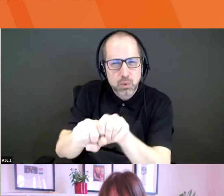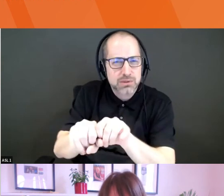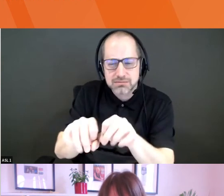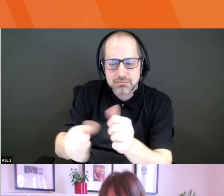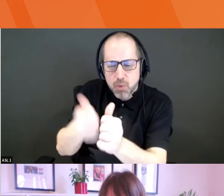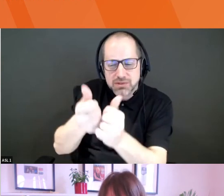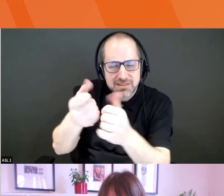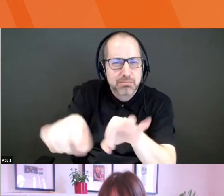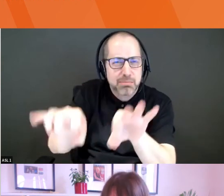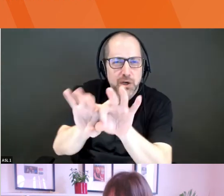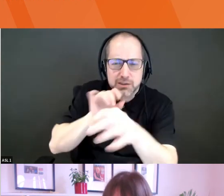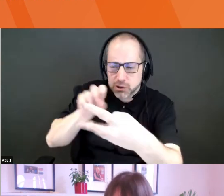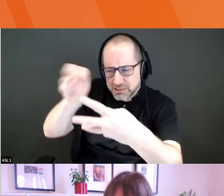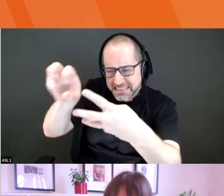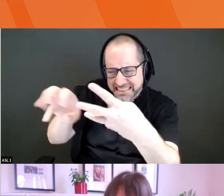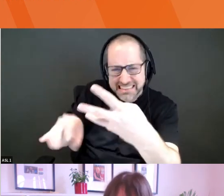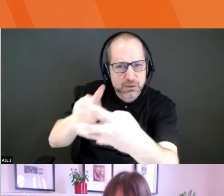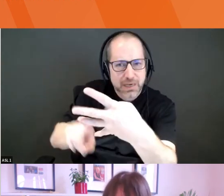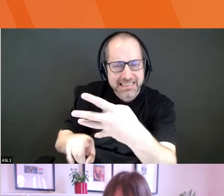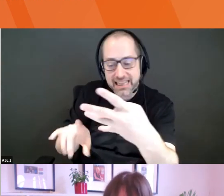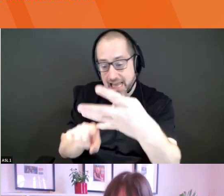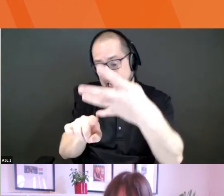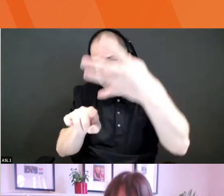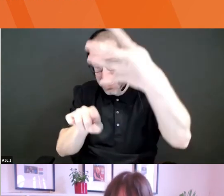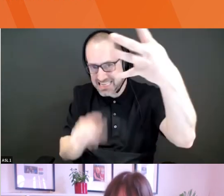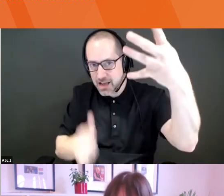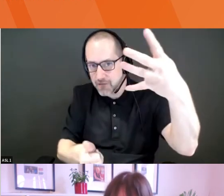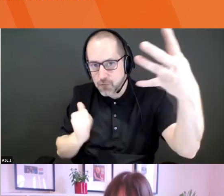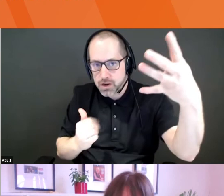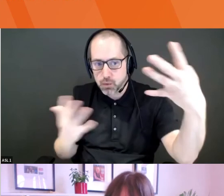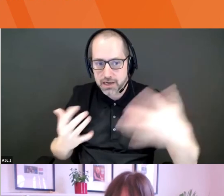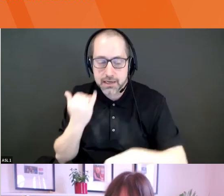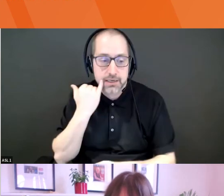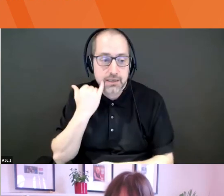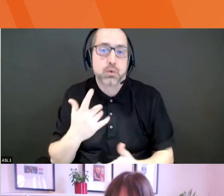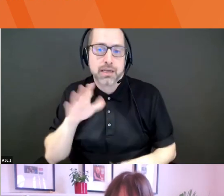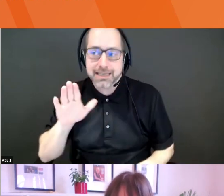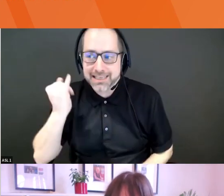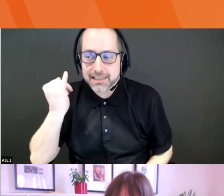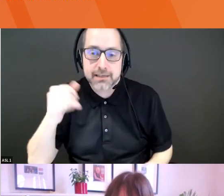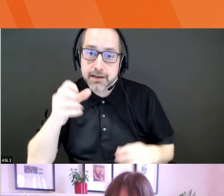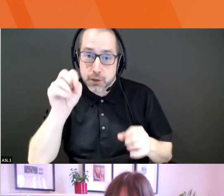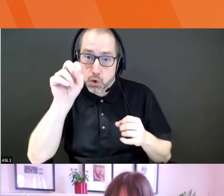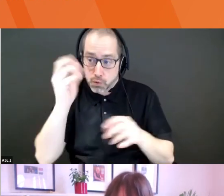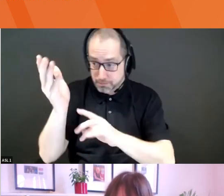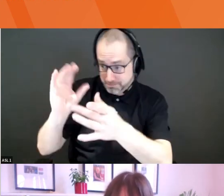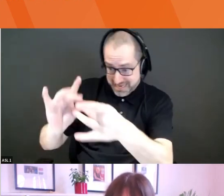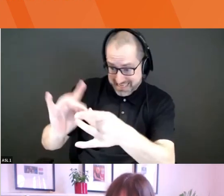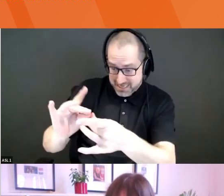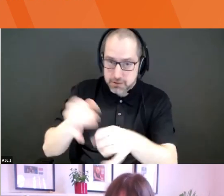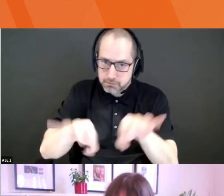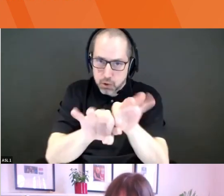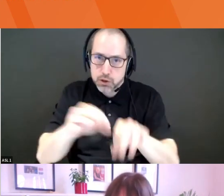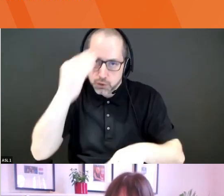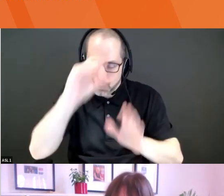I'm in a pitch. I would say if I don't understand the problem, I don't understand your solution. So you got to get to those. Uh, traditionally I would